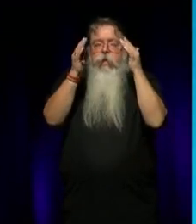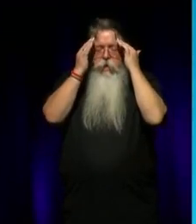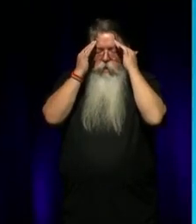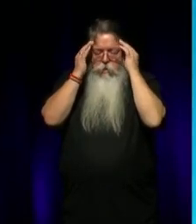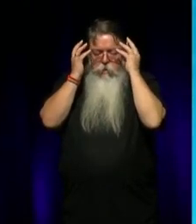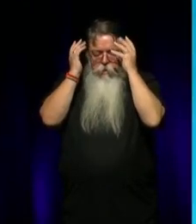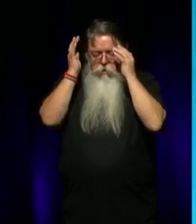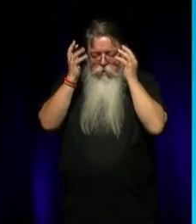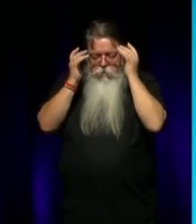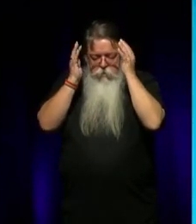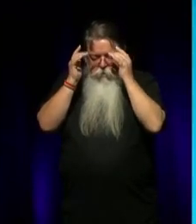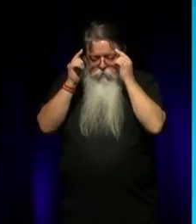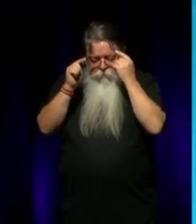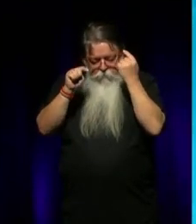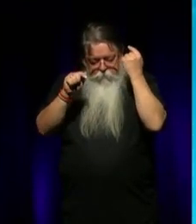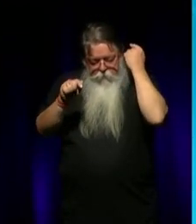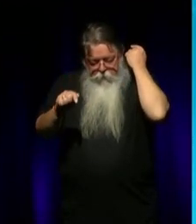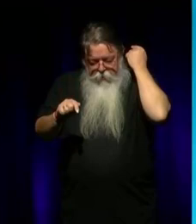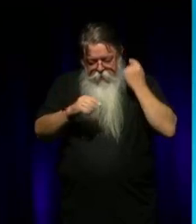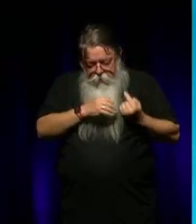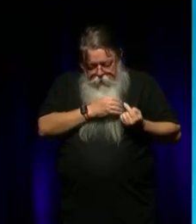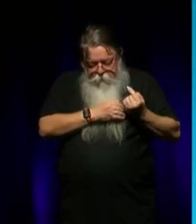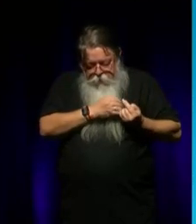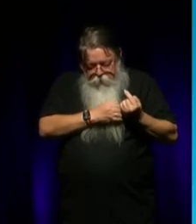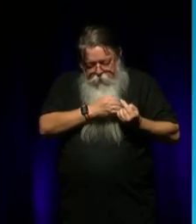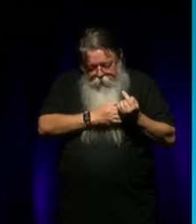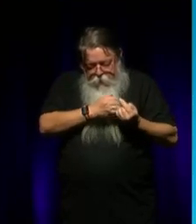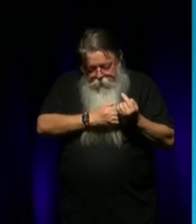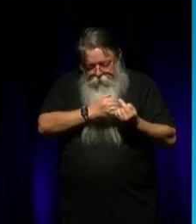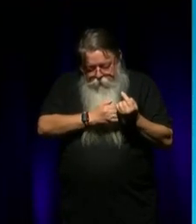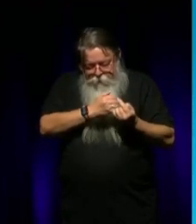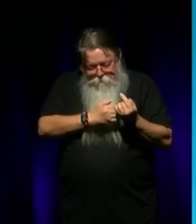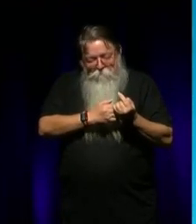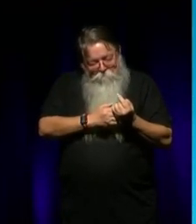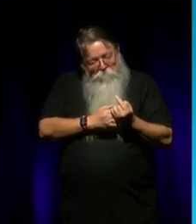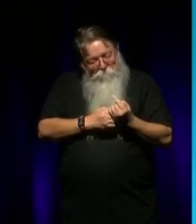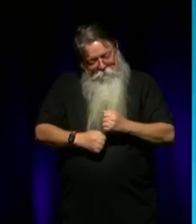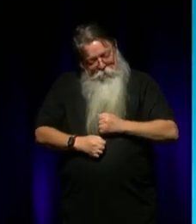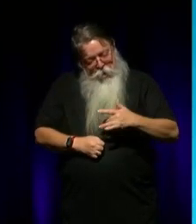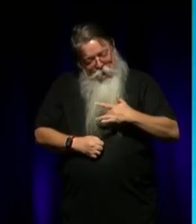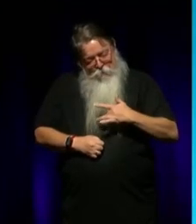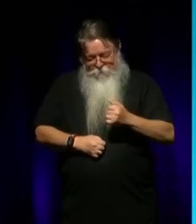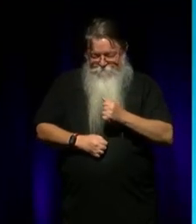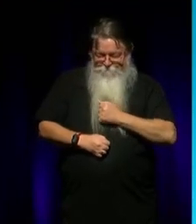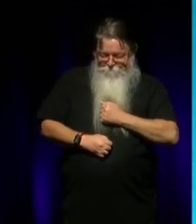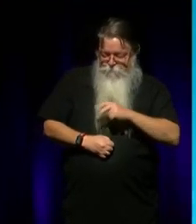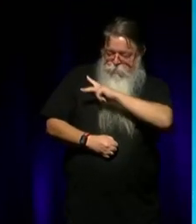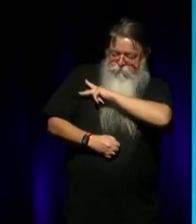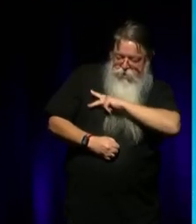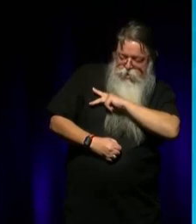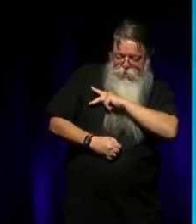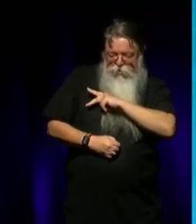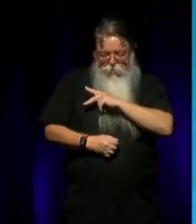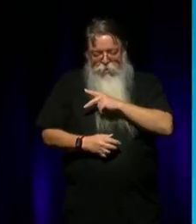reflecting all, all those memories, and part of my life and my professionalism, was us being so personal and public, but also,